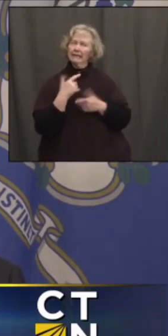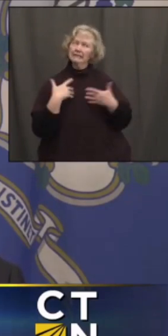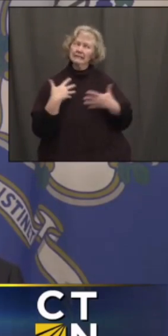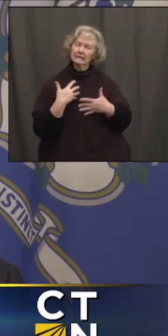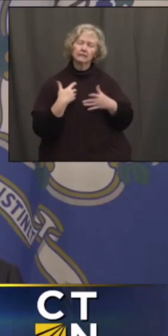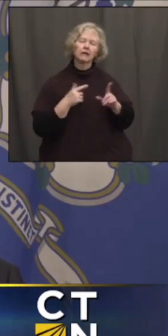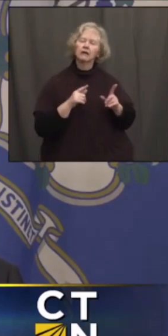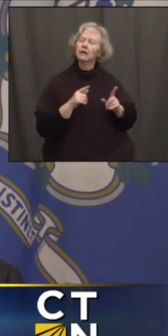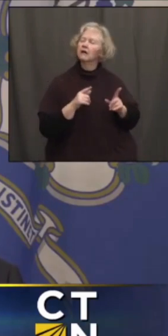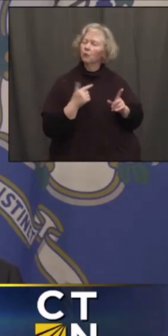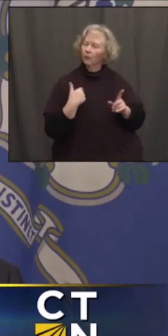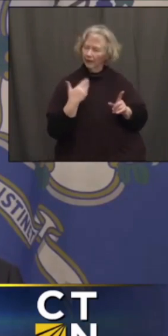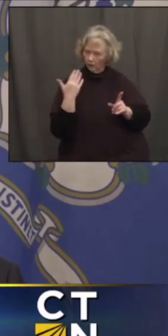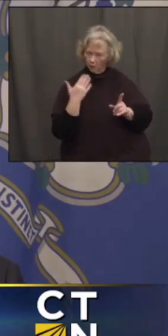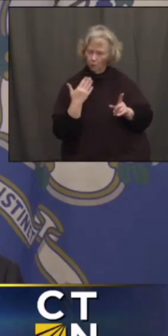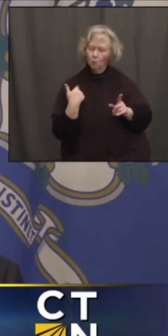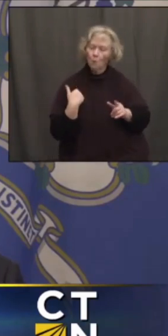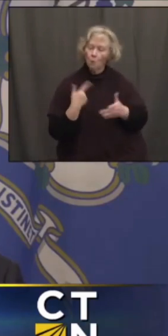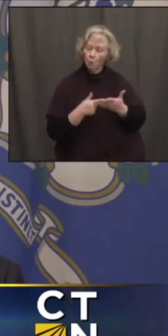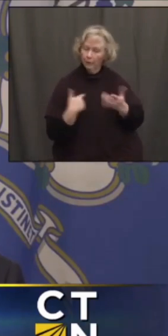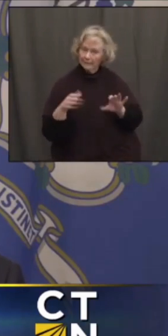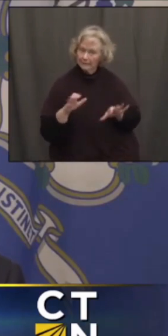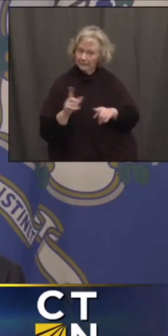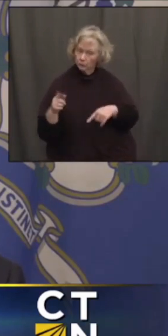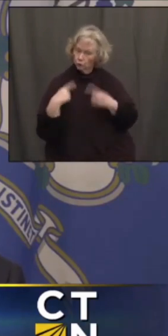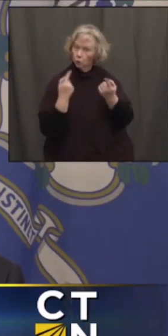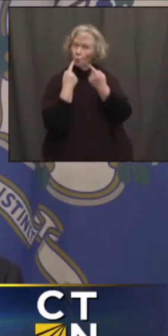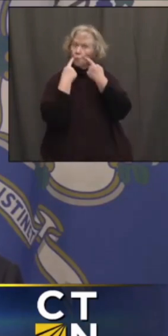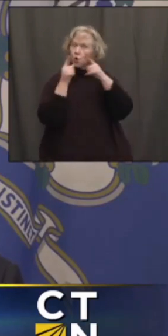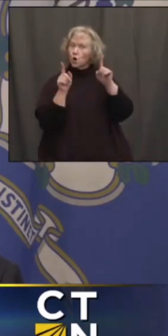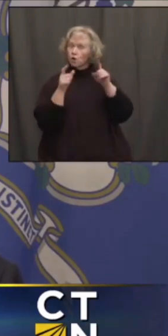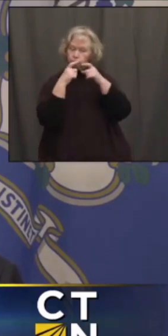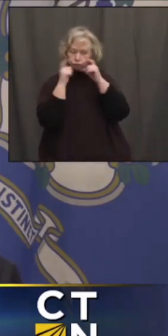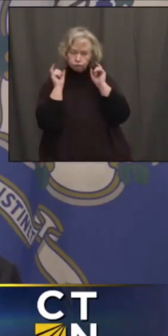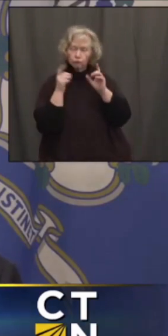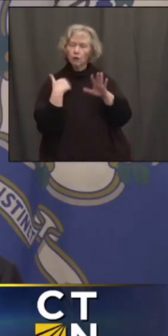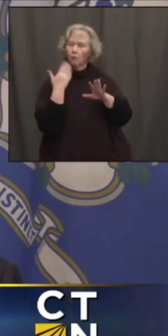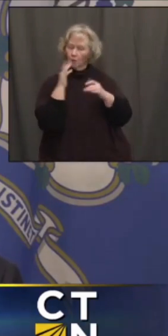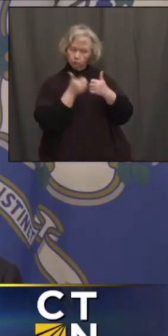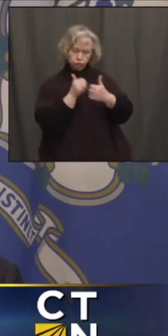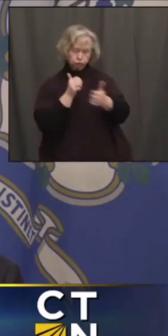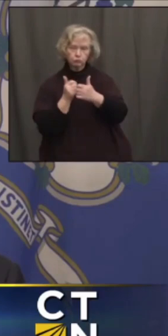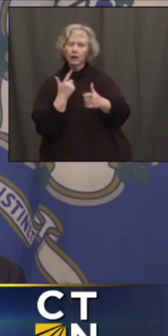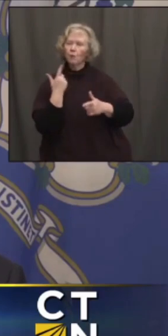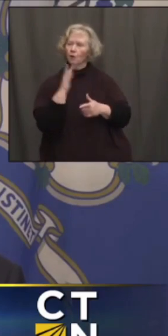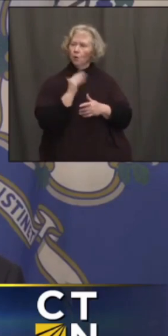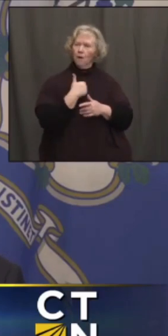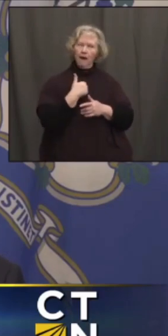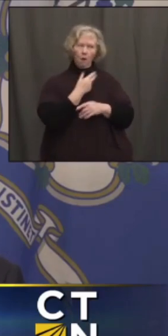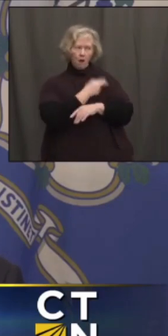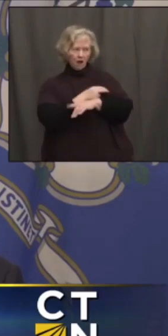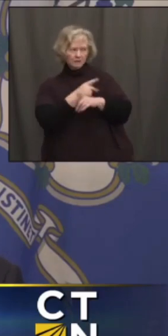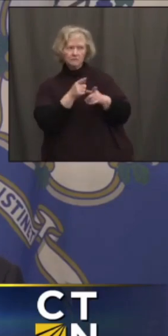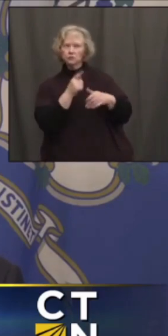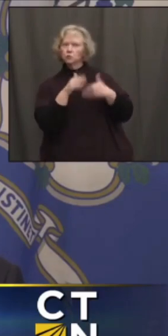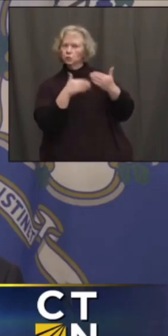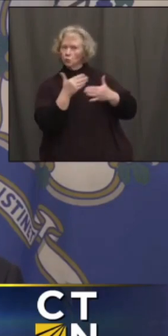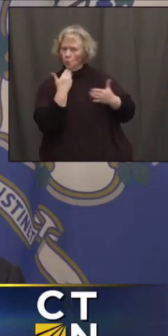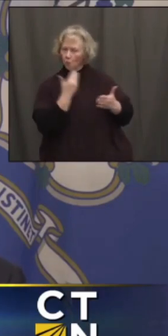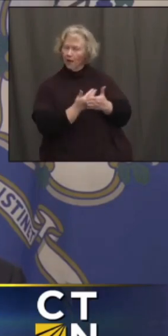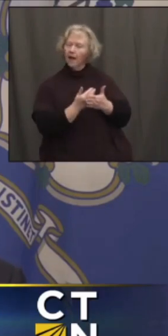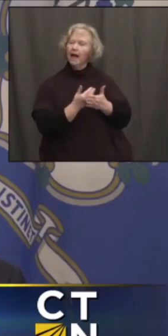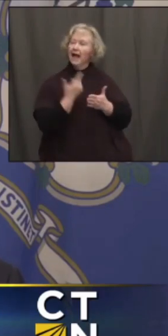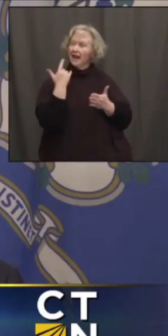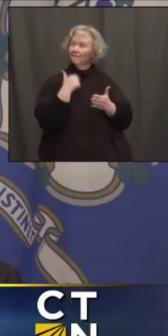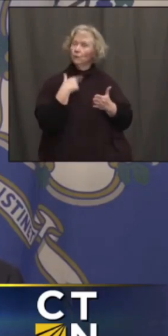consensus that we know what works. We know we have capacity to our hospitals. We know we can turn and change if we have to. But we